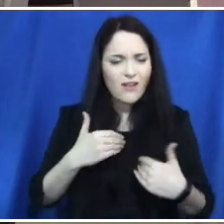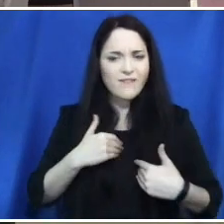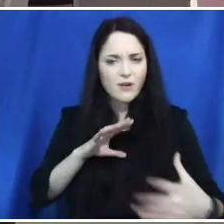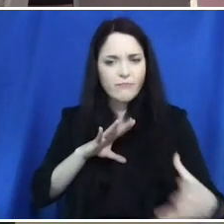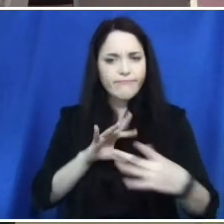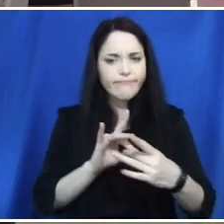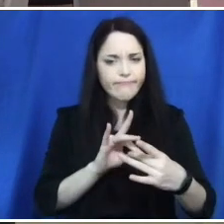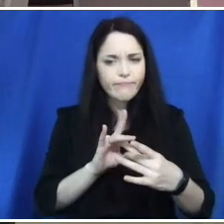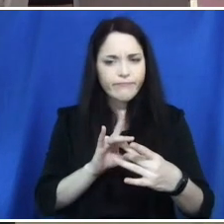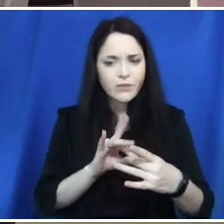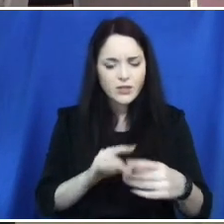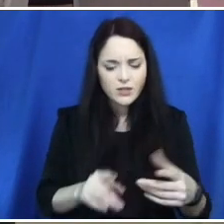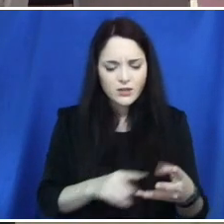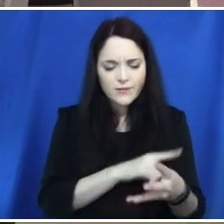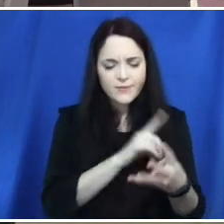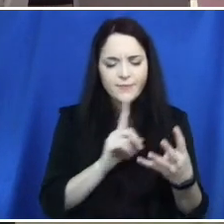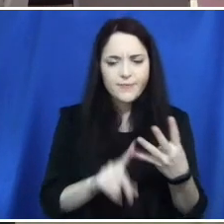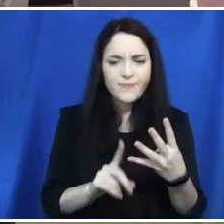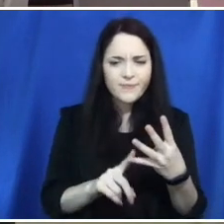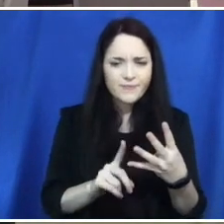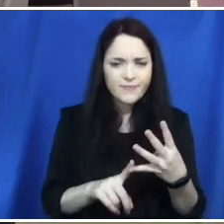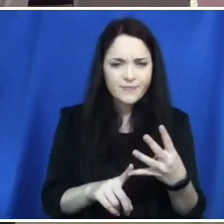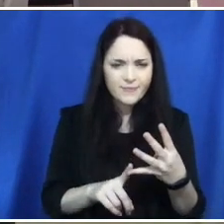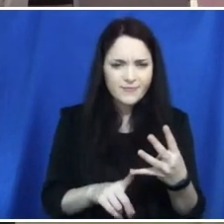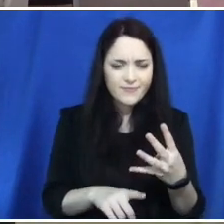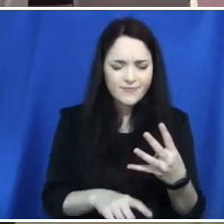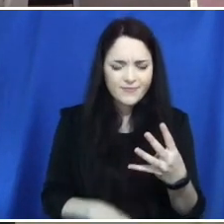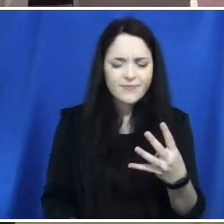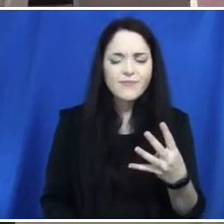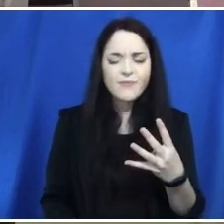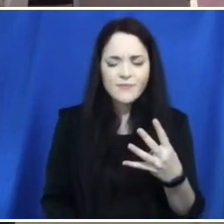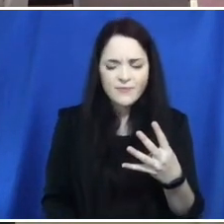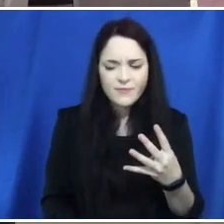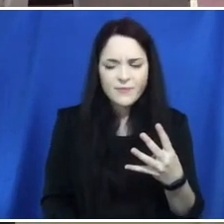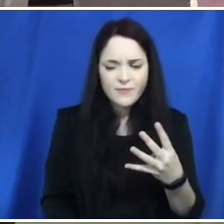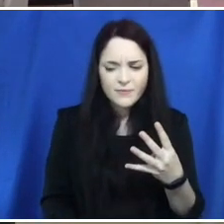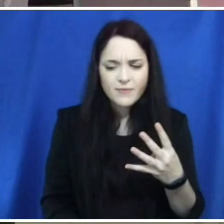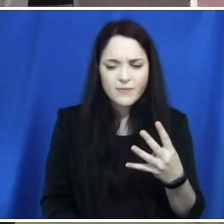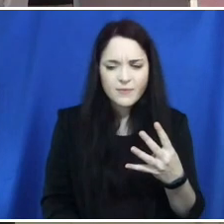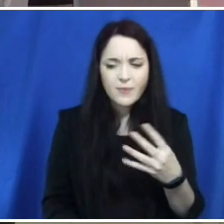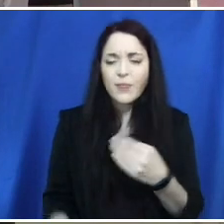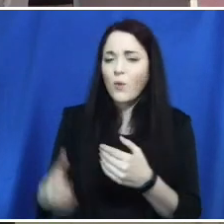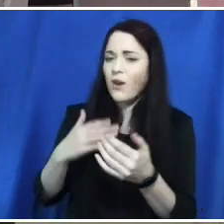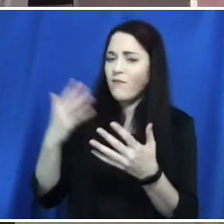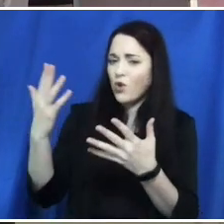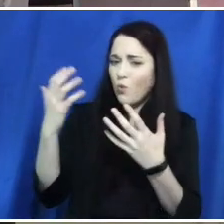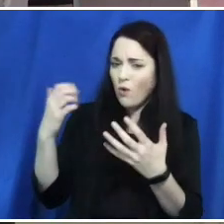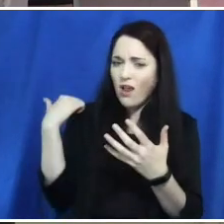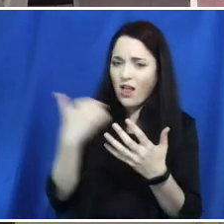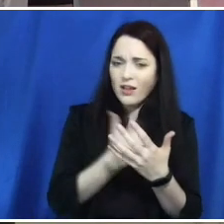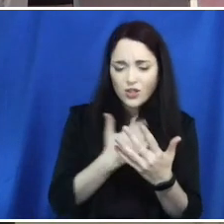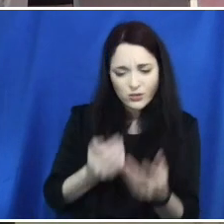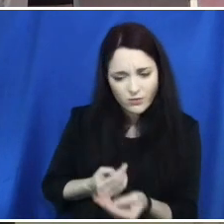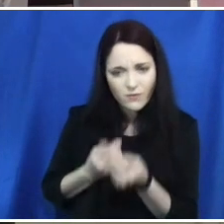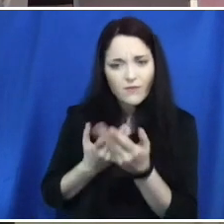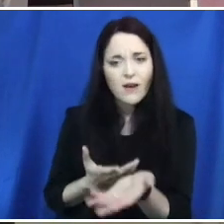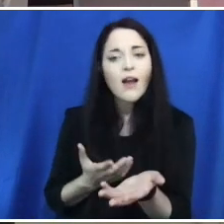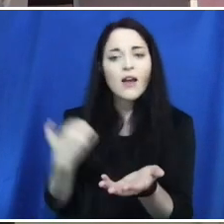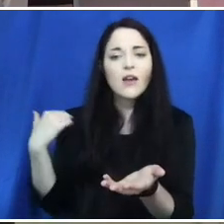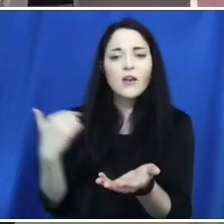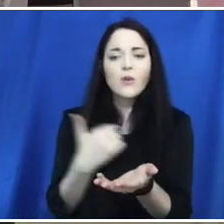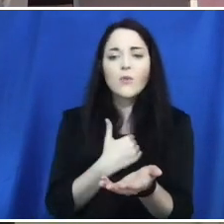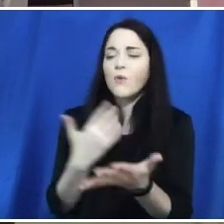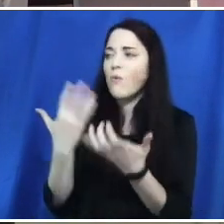Help us to bring into our spaces, O God, what you would have us to bring. That your